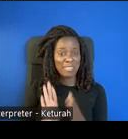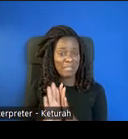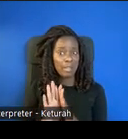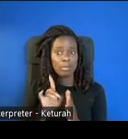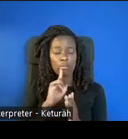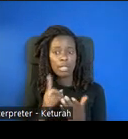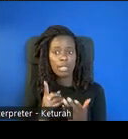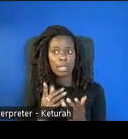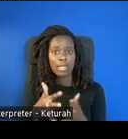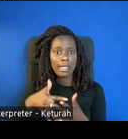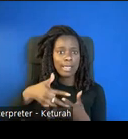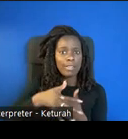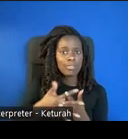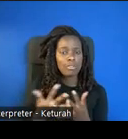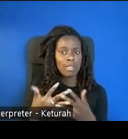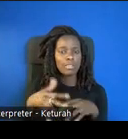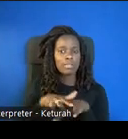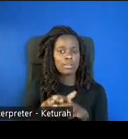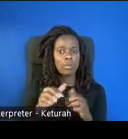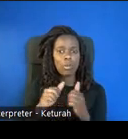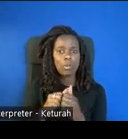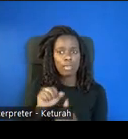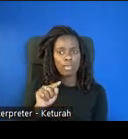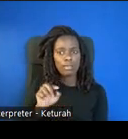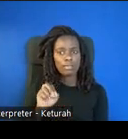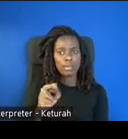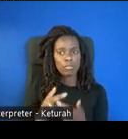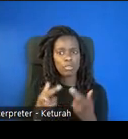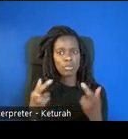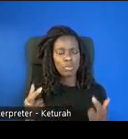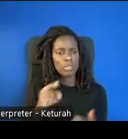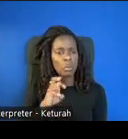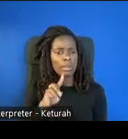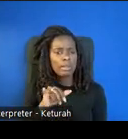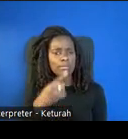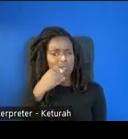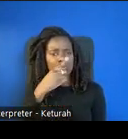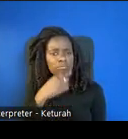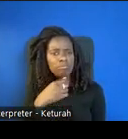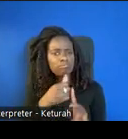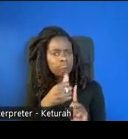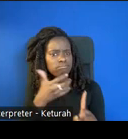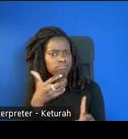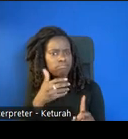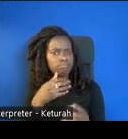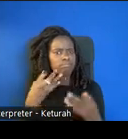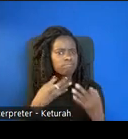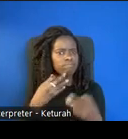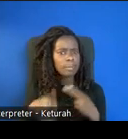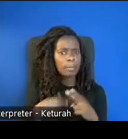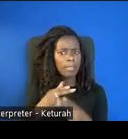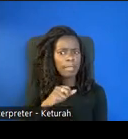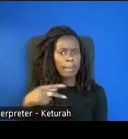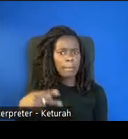with your STEM resources. So, Wendy, can you tell us more about this app? I absolutely